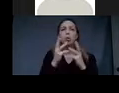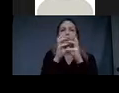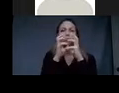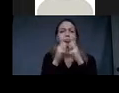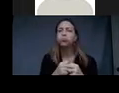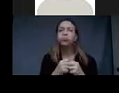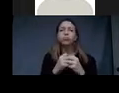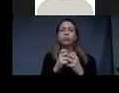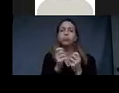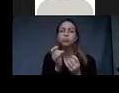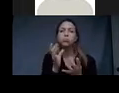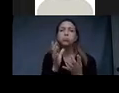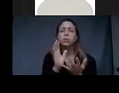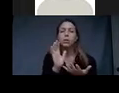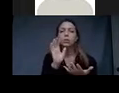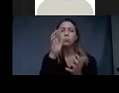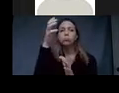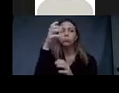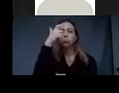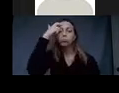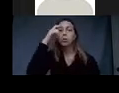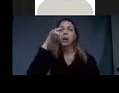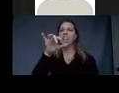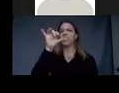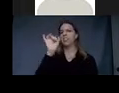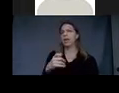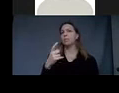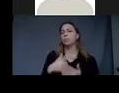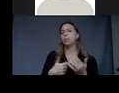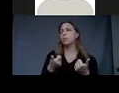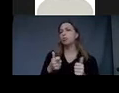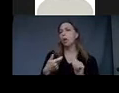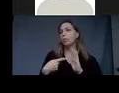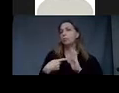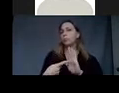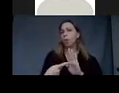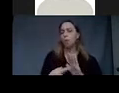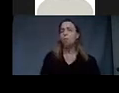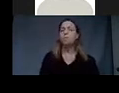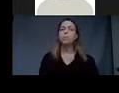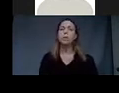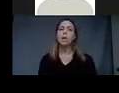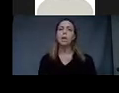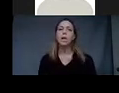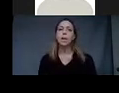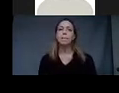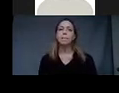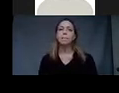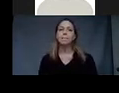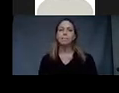That's what I was trying to present in this pain. And, um,